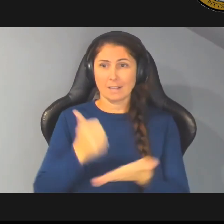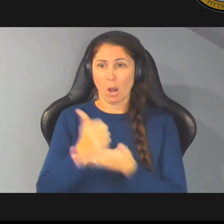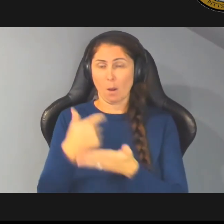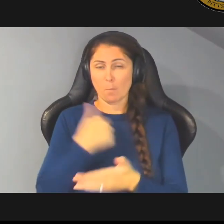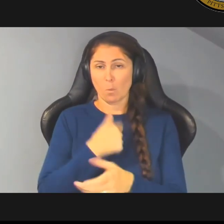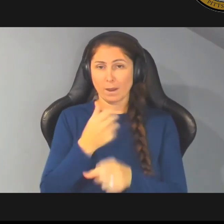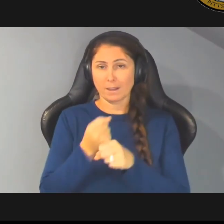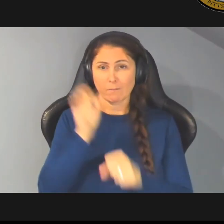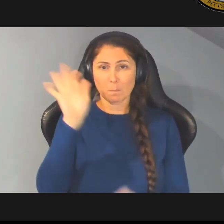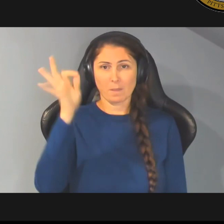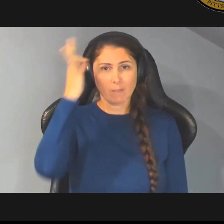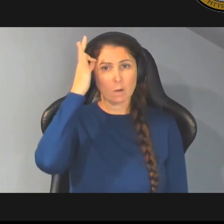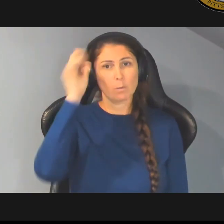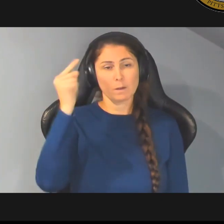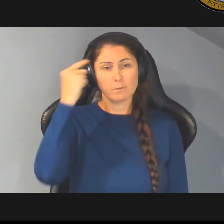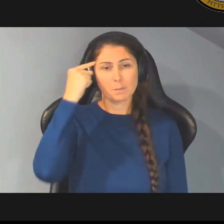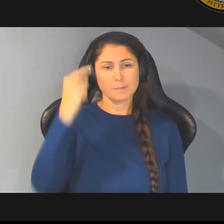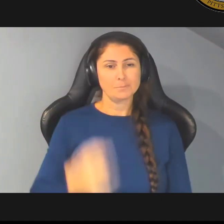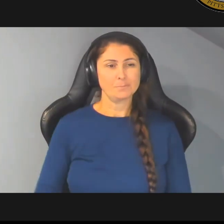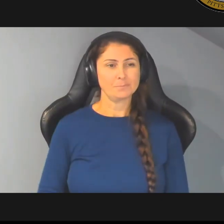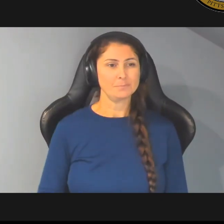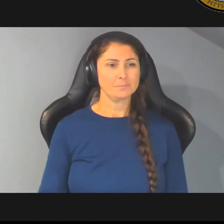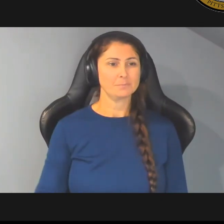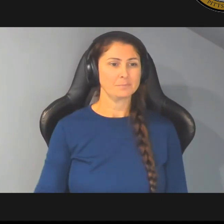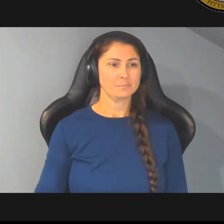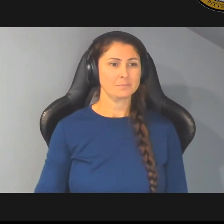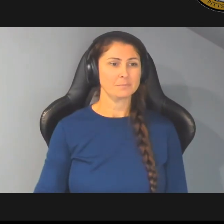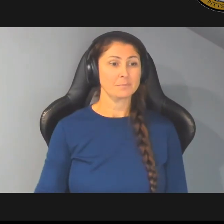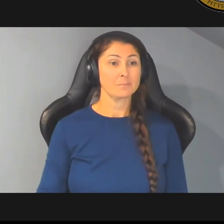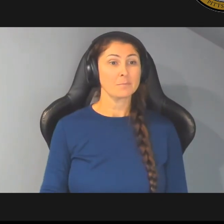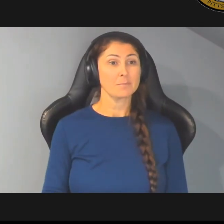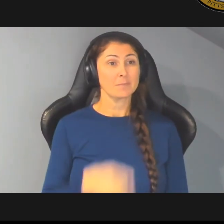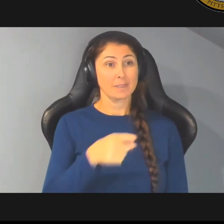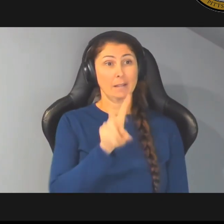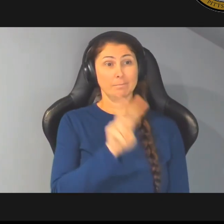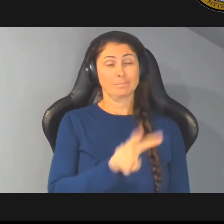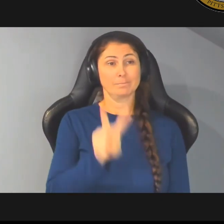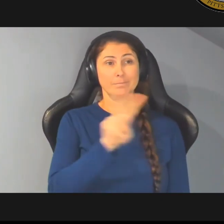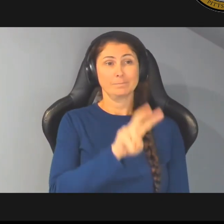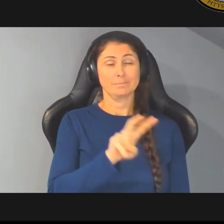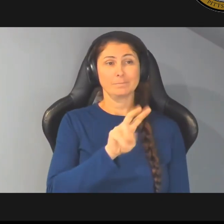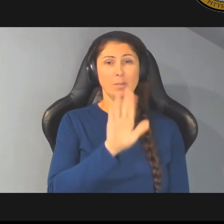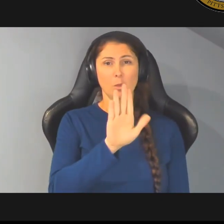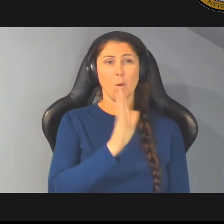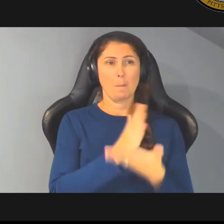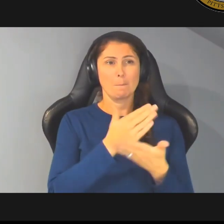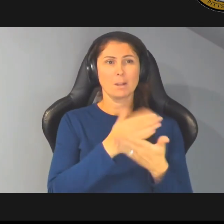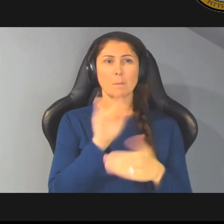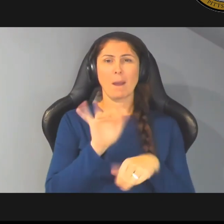so this is a look at capital budgets by functional area